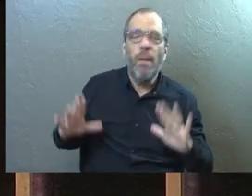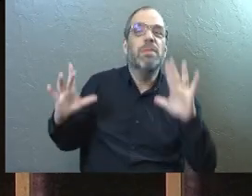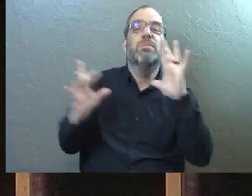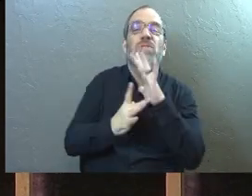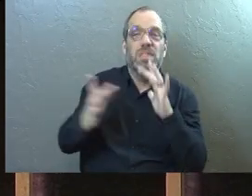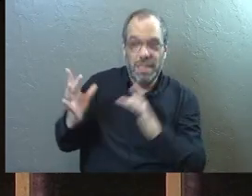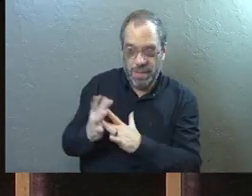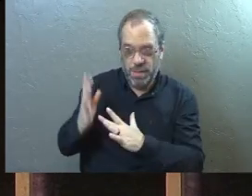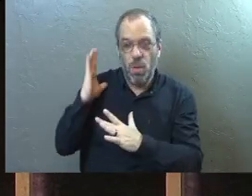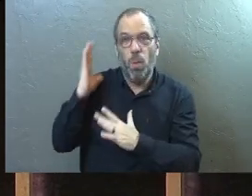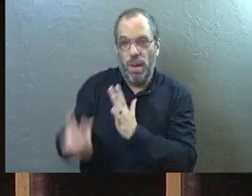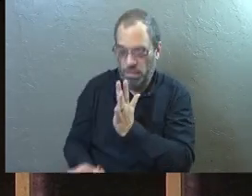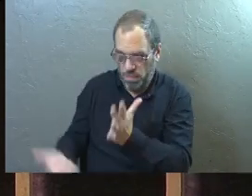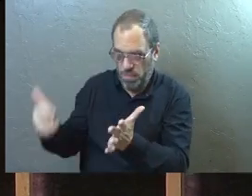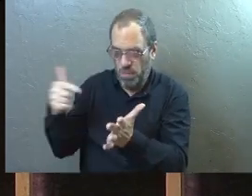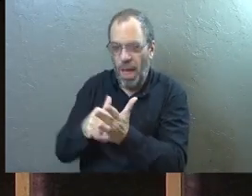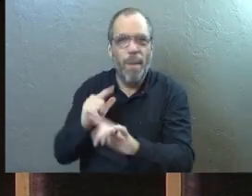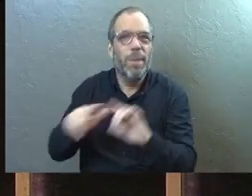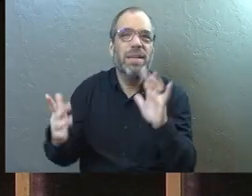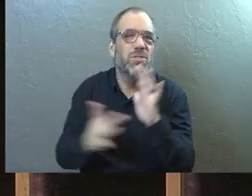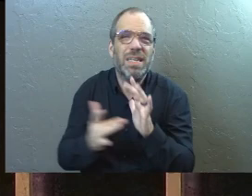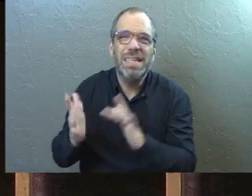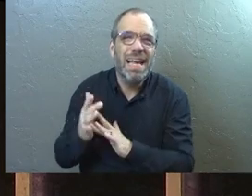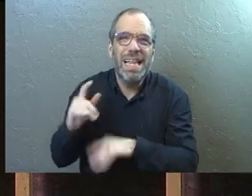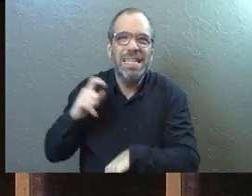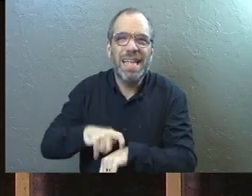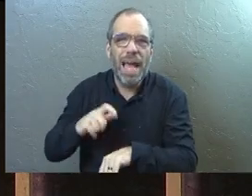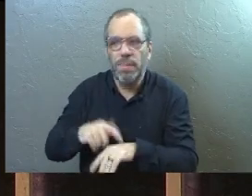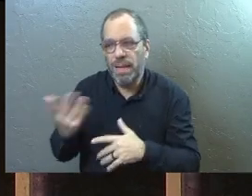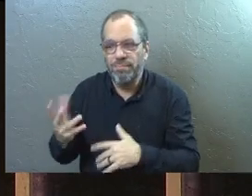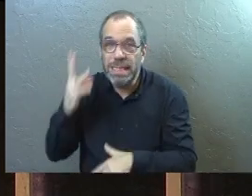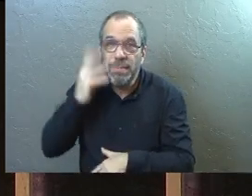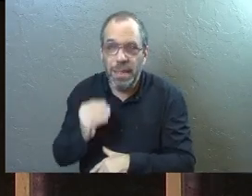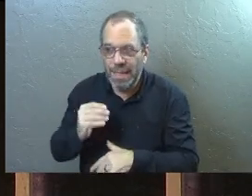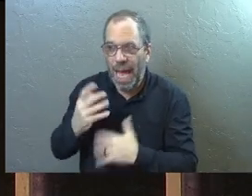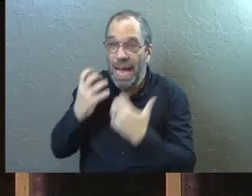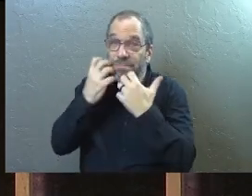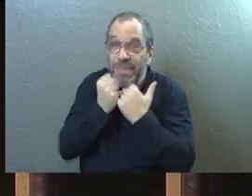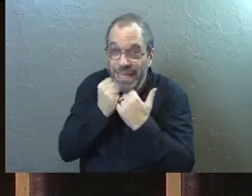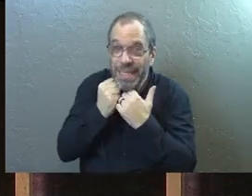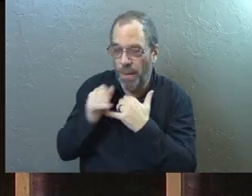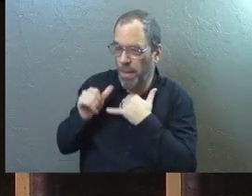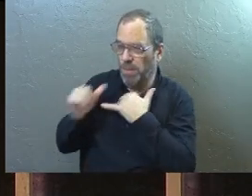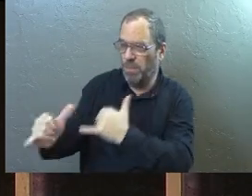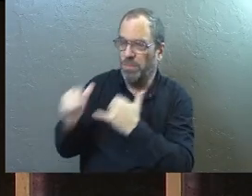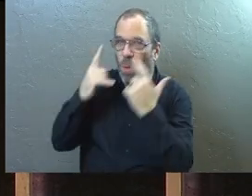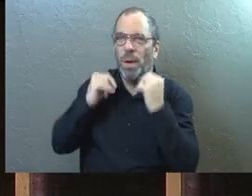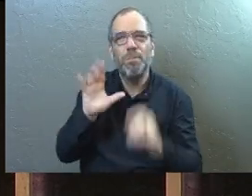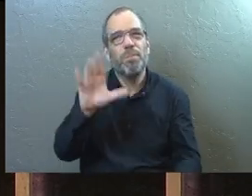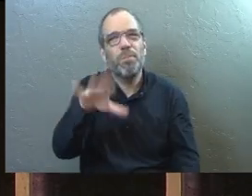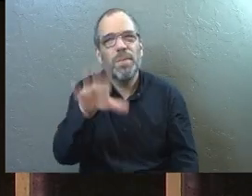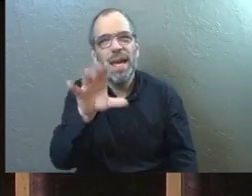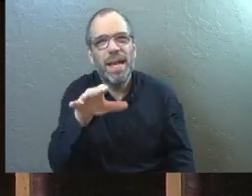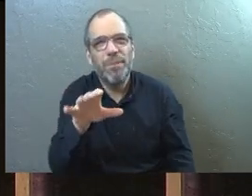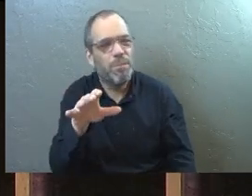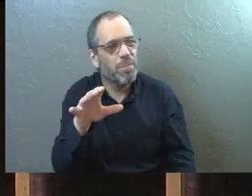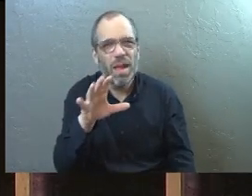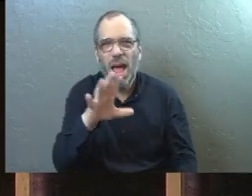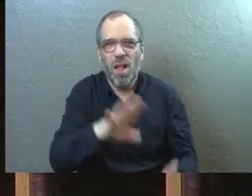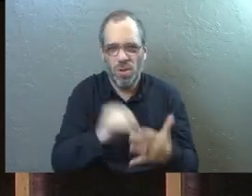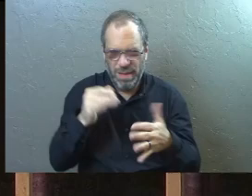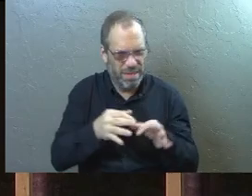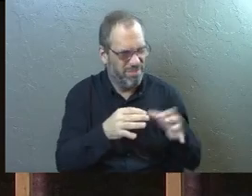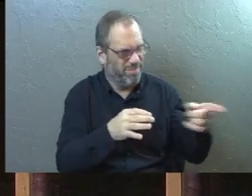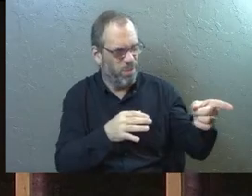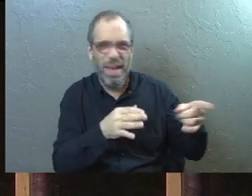Jesus is about to heal Lazarus, but he knows this is the moment that they're in and he cares enough to enter into it with them. Learn some things just really quickly about